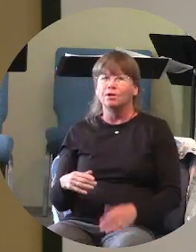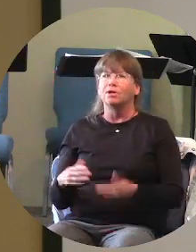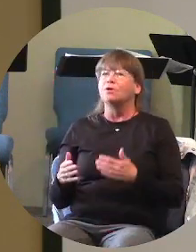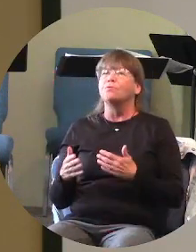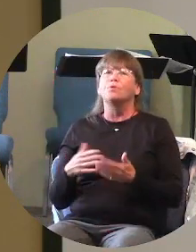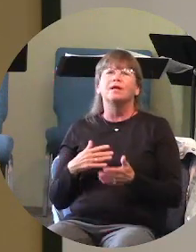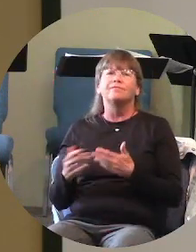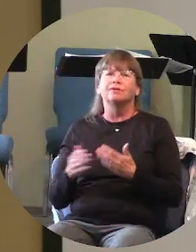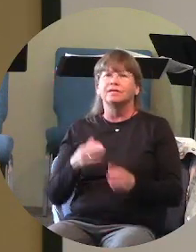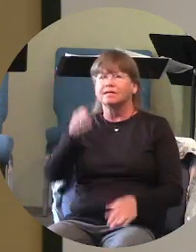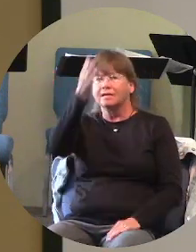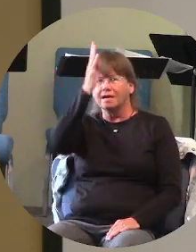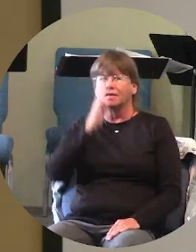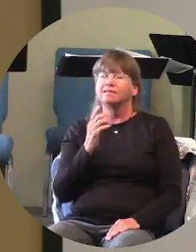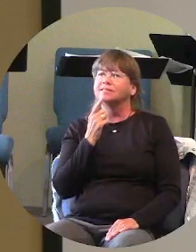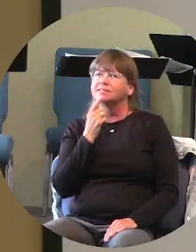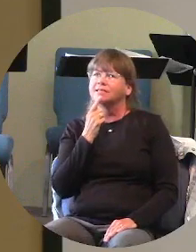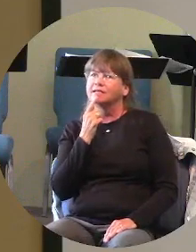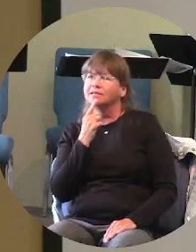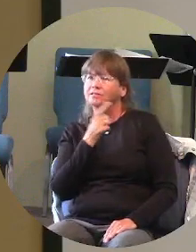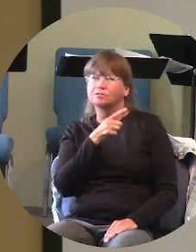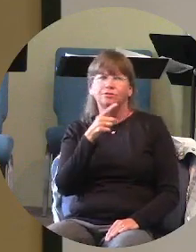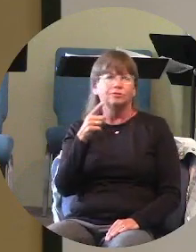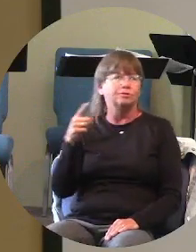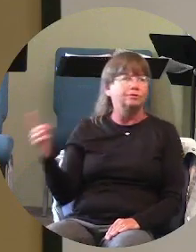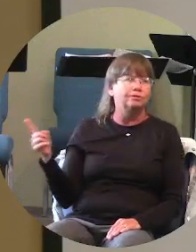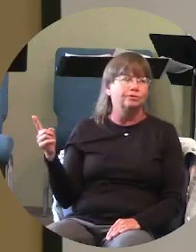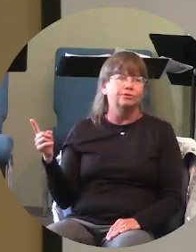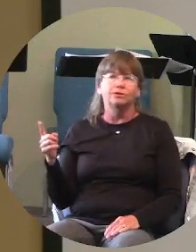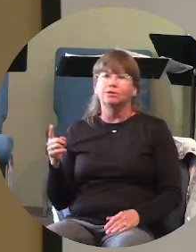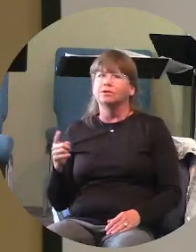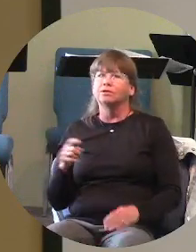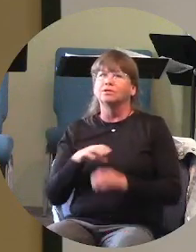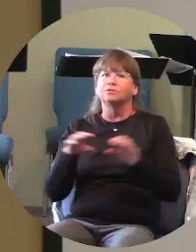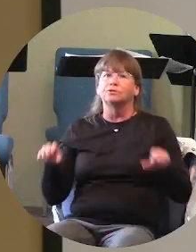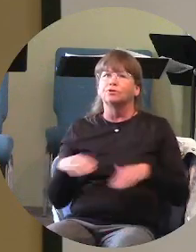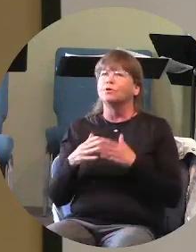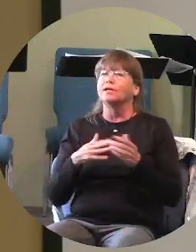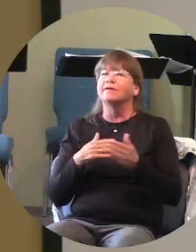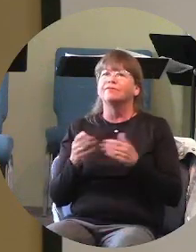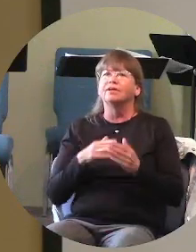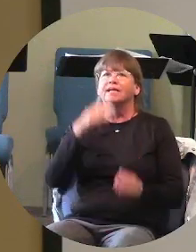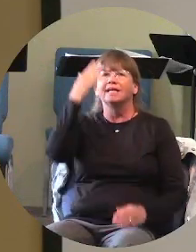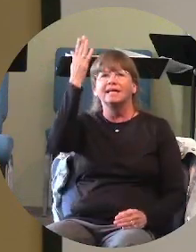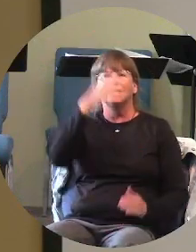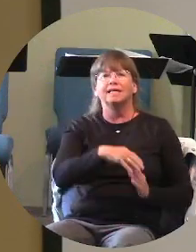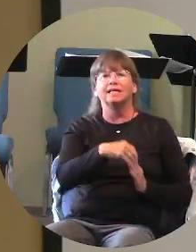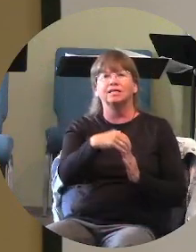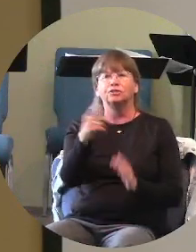saying something to you if he's drawing you just do what he's leading you to do i'm going to stand right here and we're going to sing